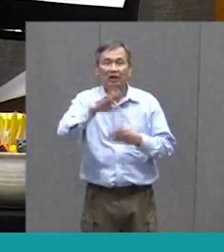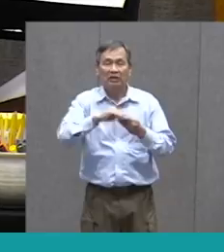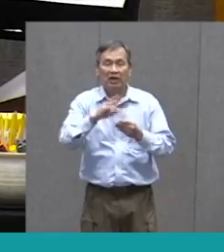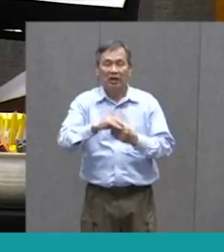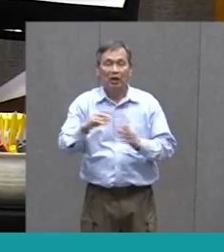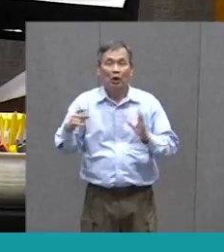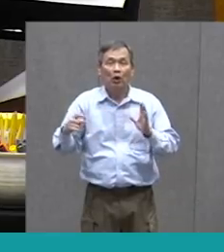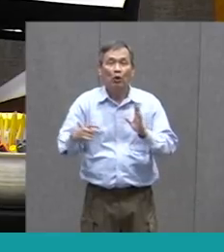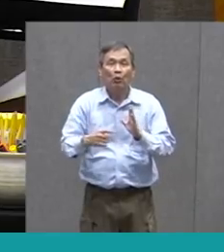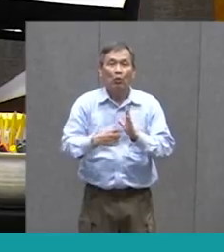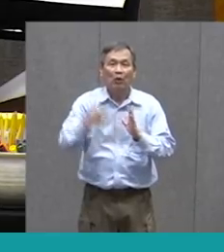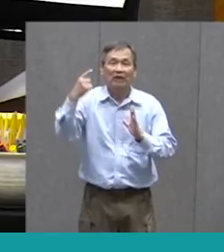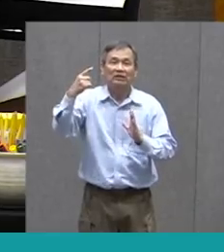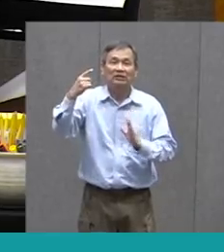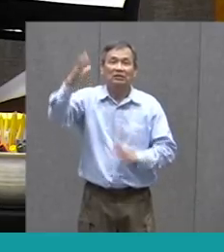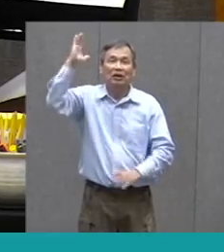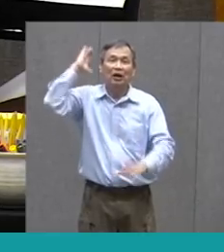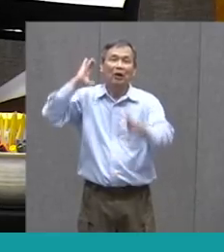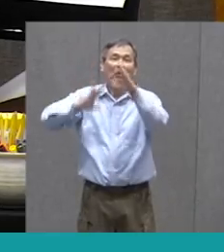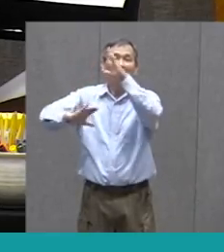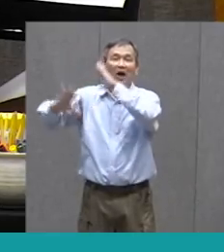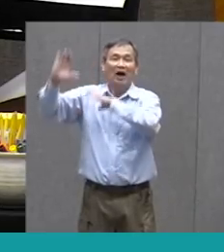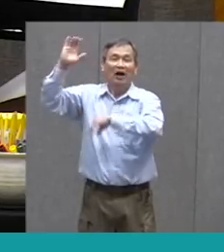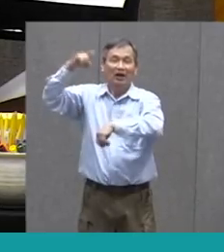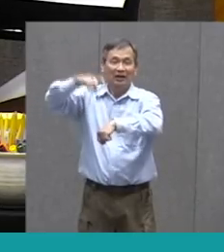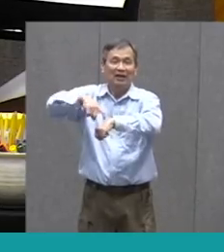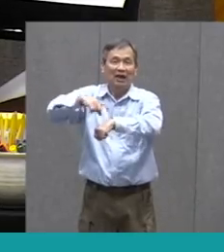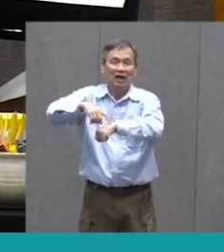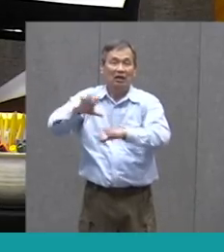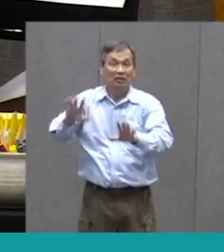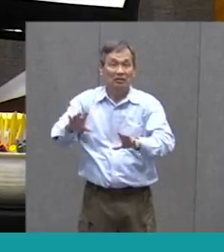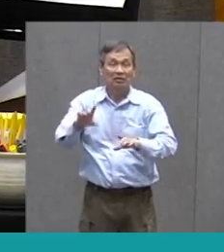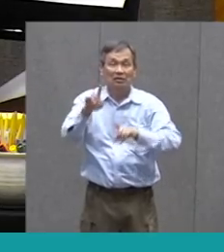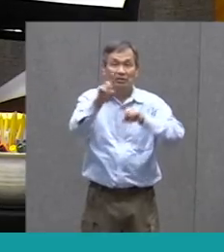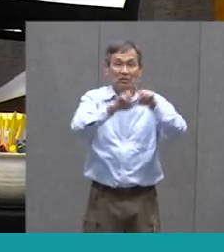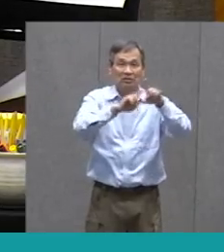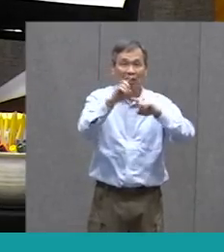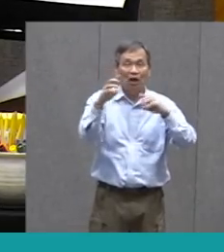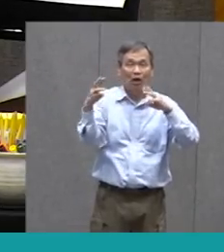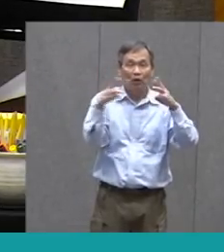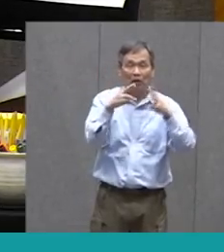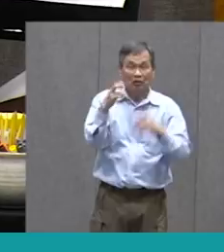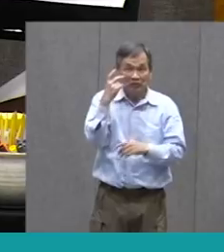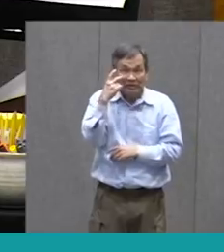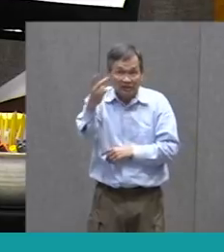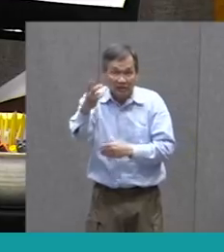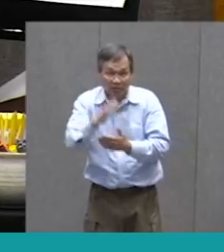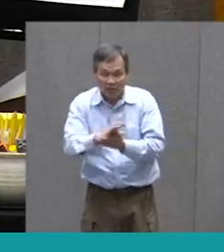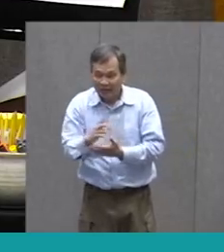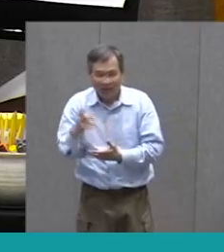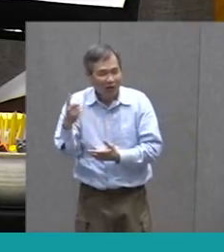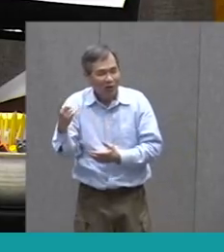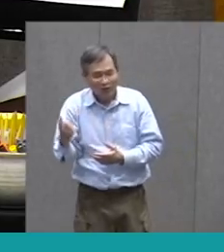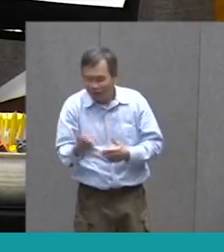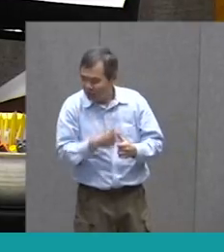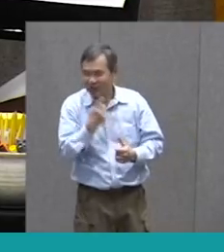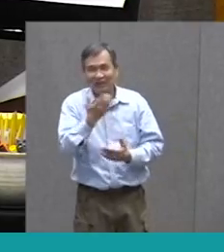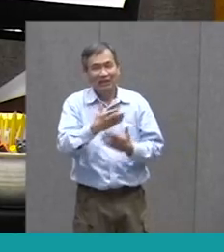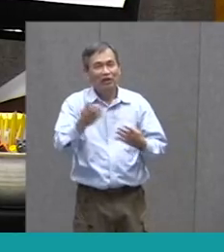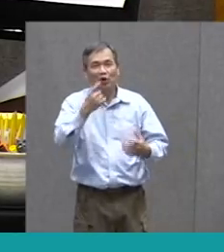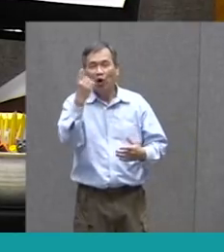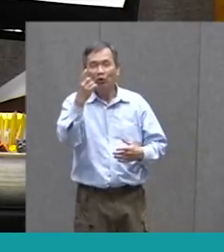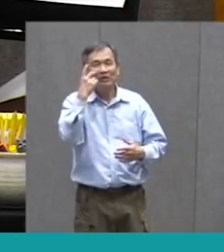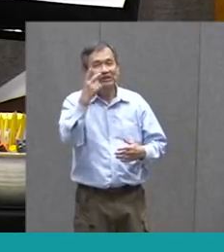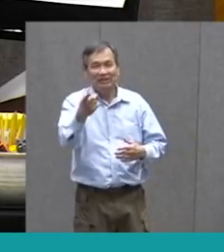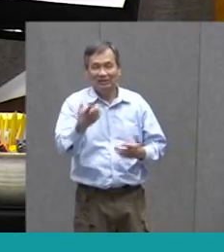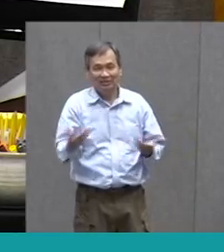Once Upon A Time Okay Now Think About Star Wars When You Watch Star Wars Movie What Is The First Thing You See